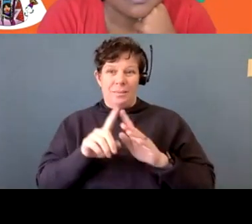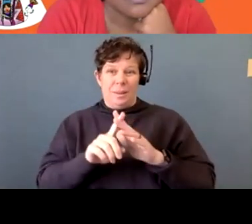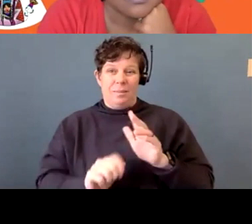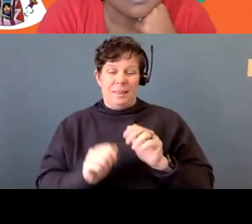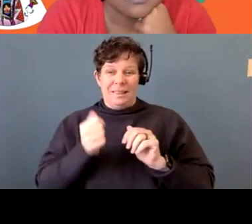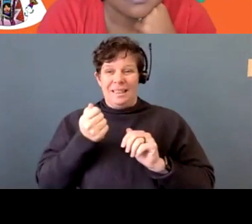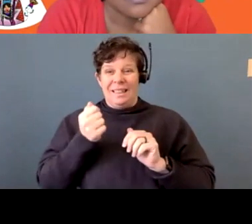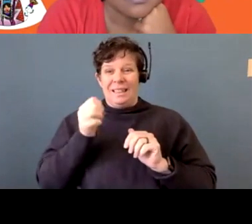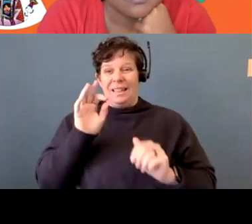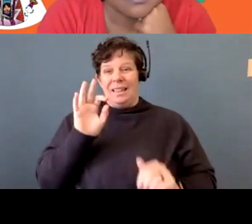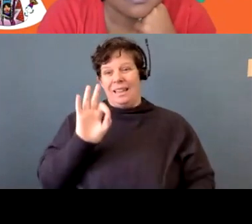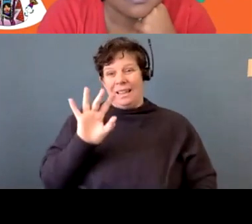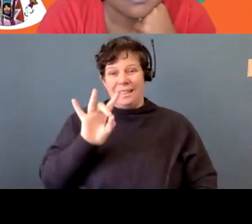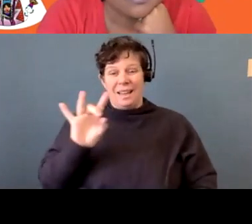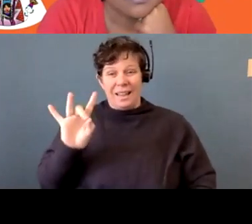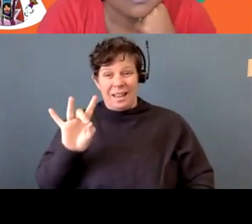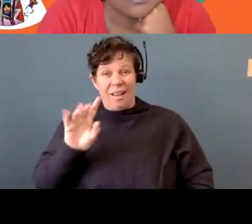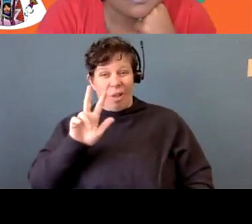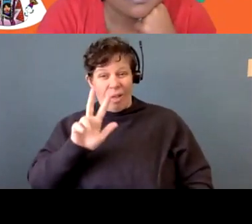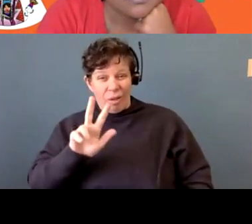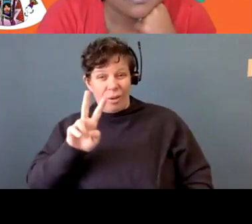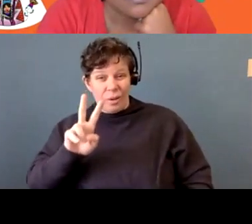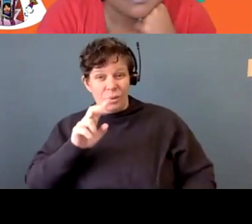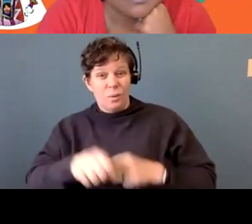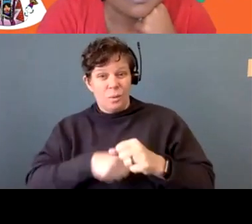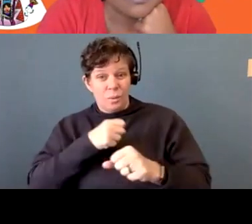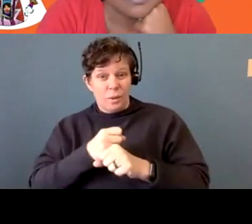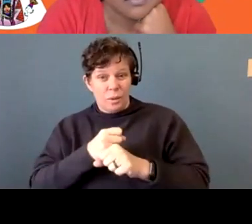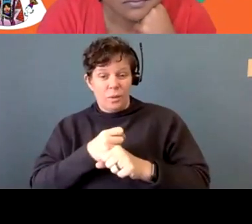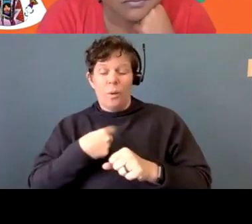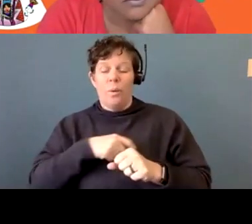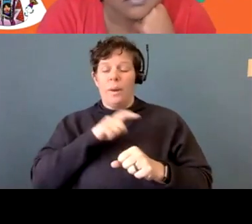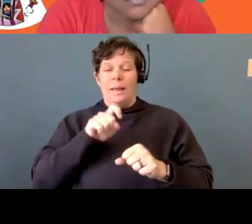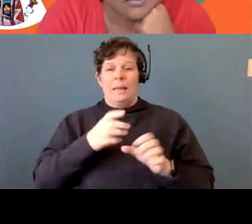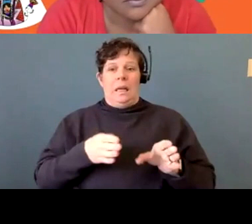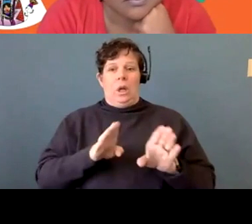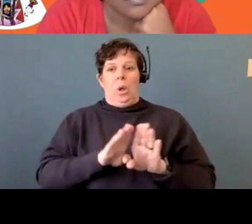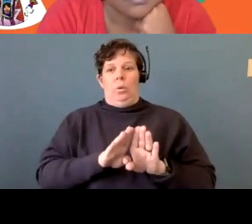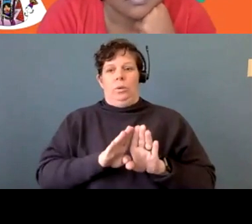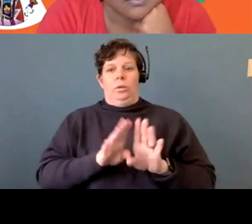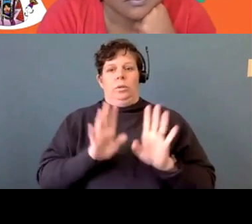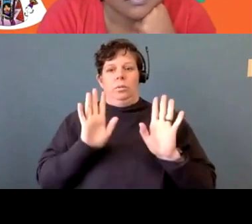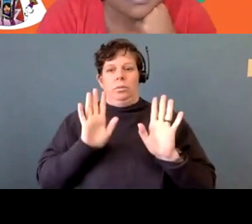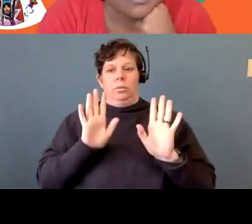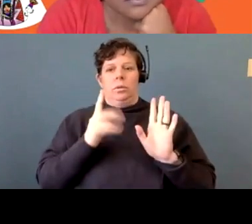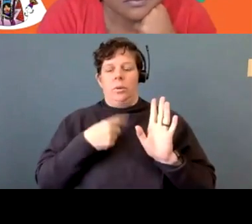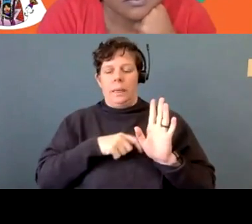years ago, um, is closure. At some point you need to have closure.